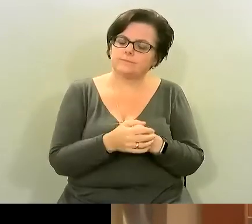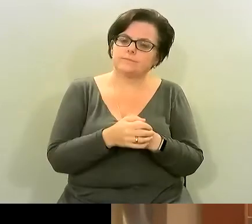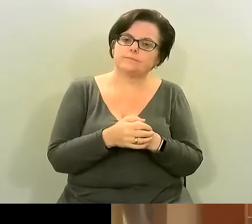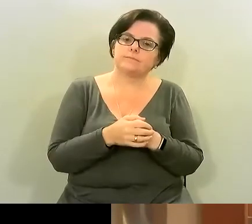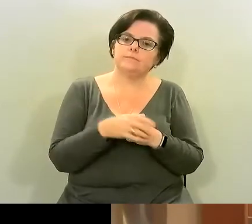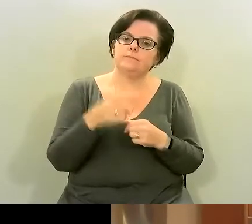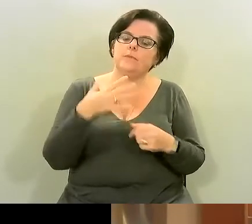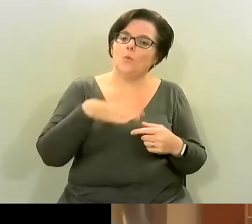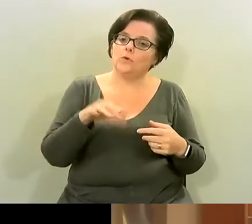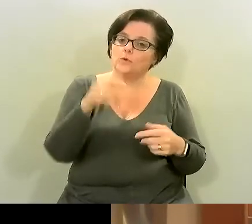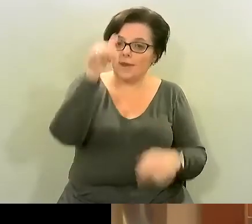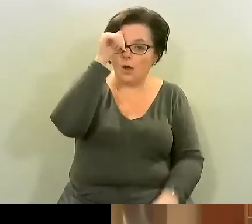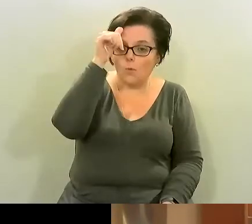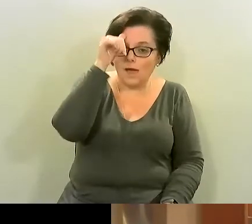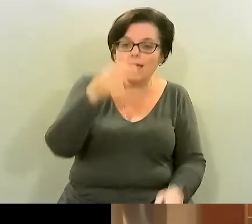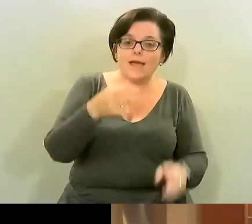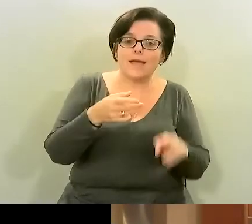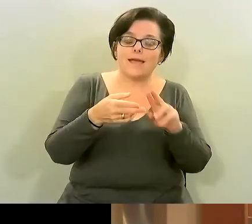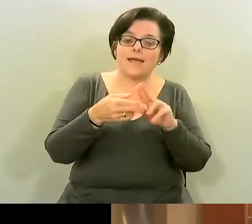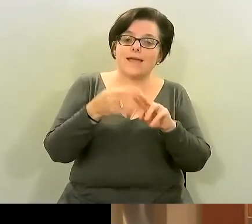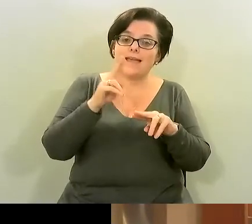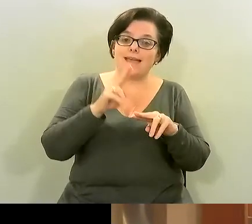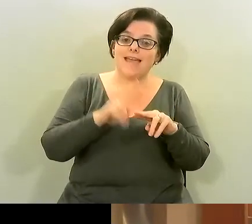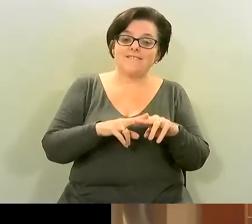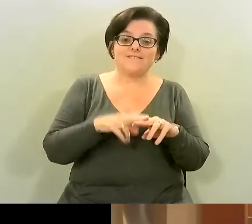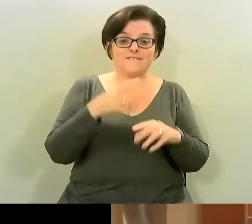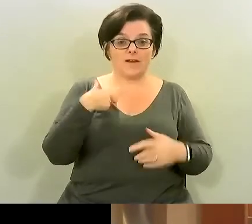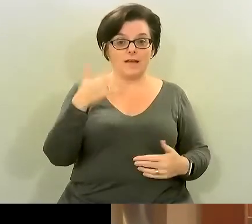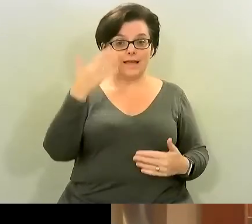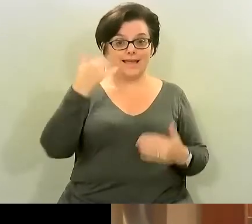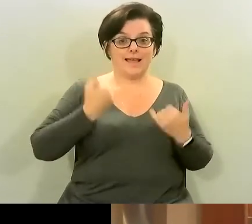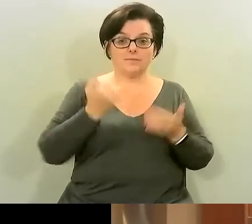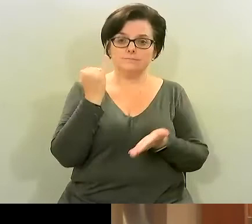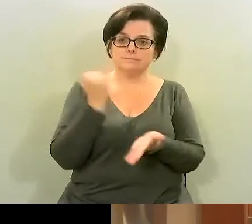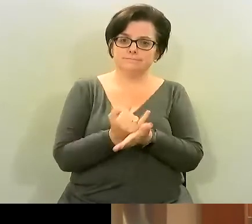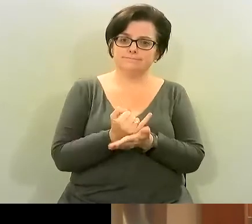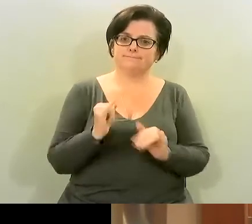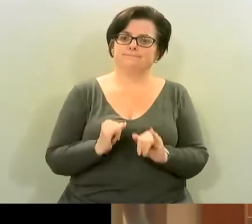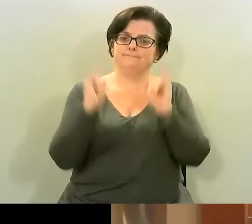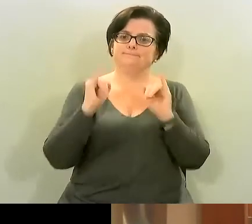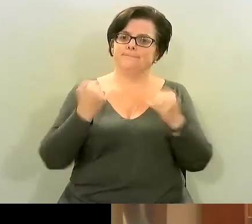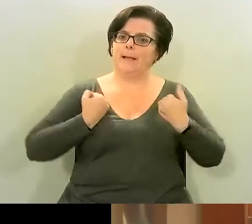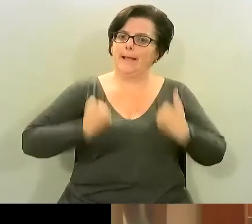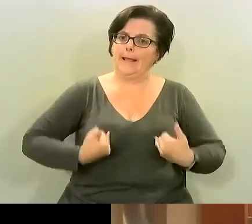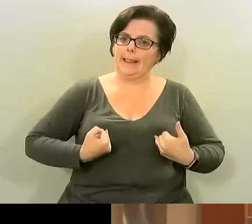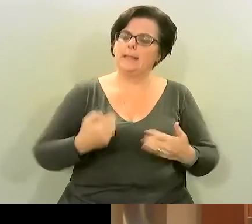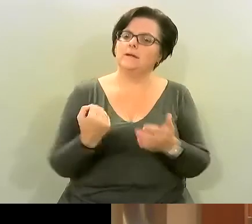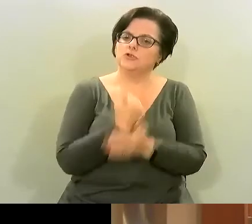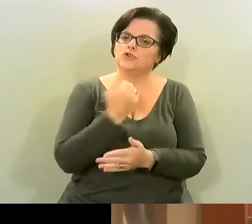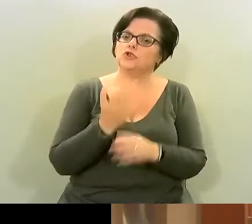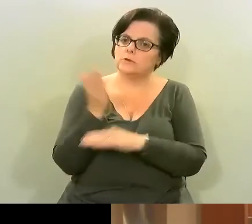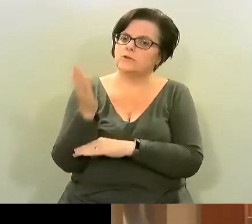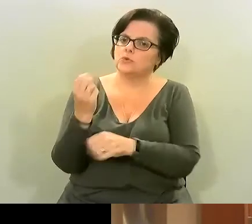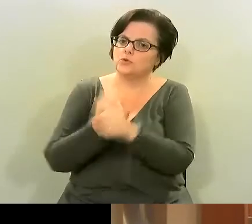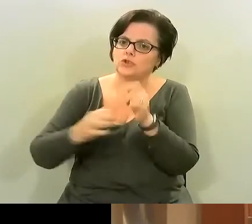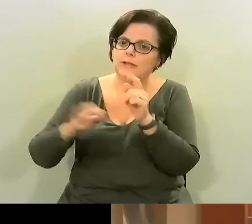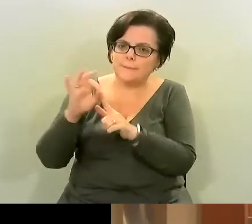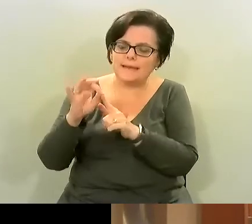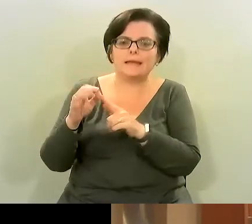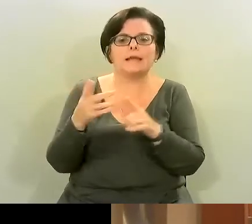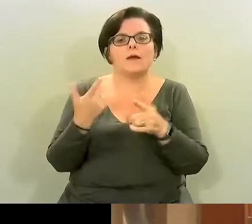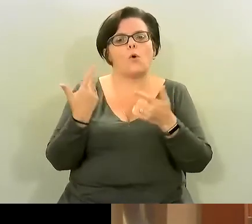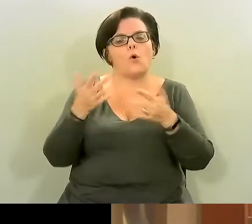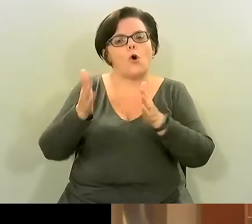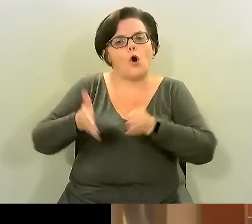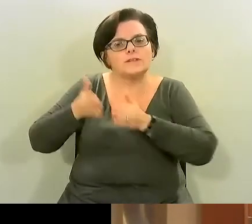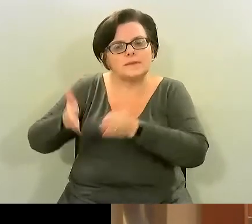i want people to know that you still you should be calling your gp your doctor going to the hospital the emergency room because you might need more treatment